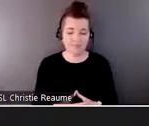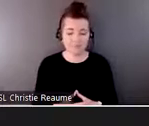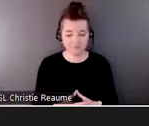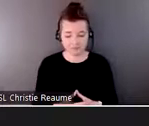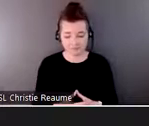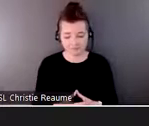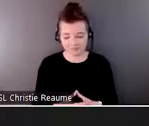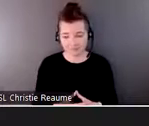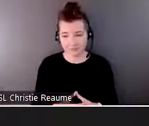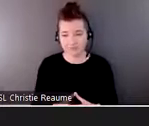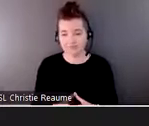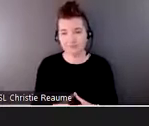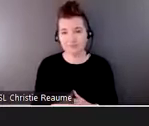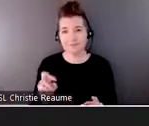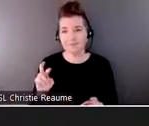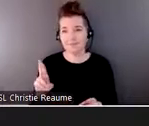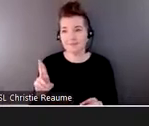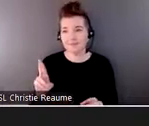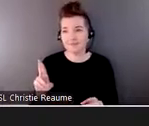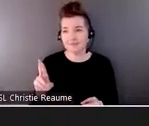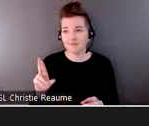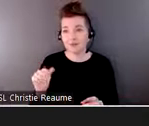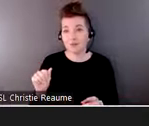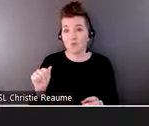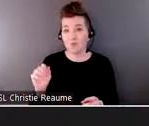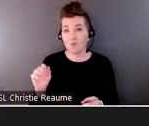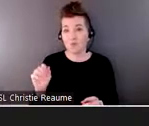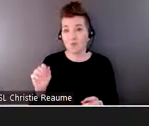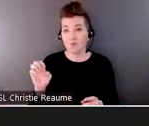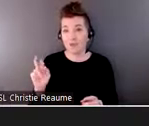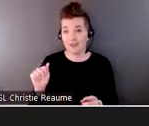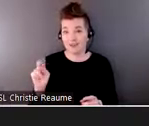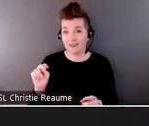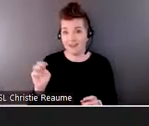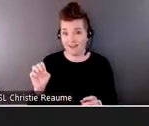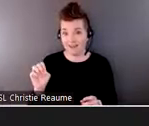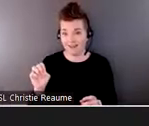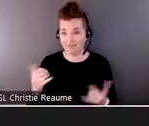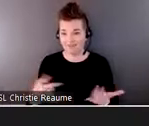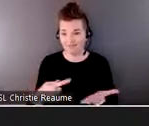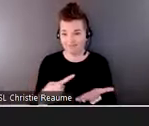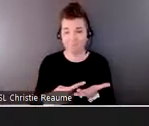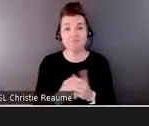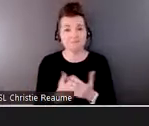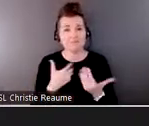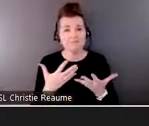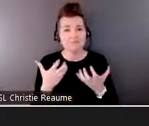I just want to give information on our panelists today talking about Cyber Security Awareness Month.